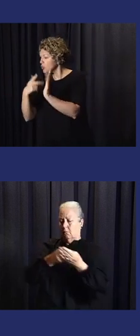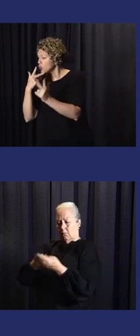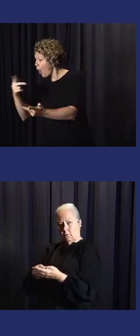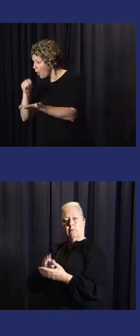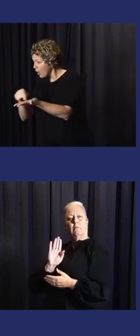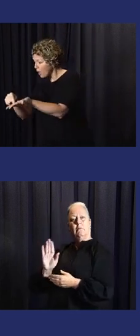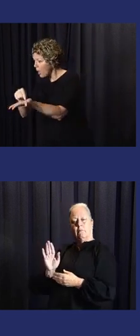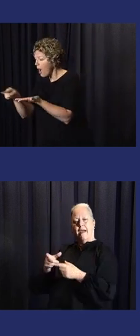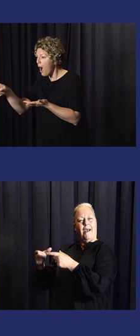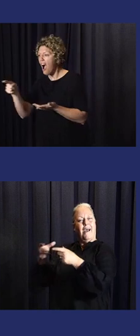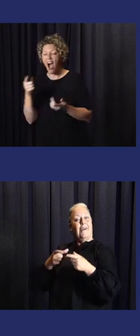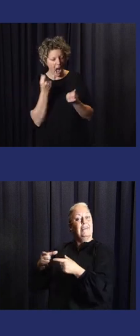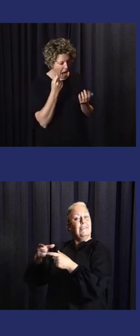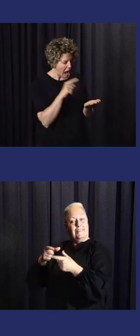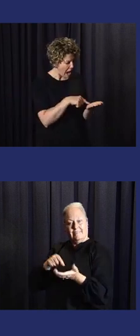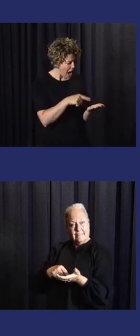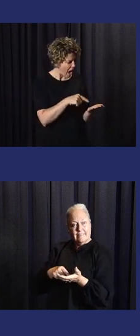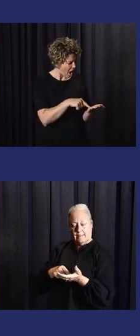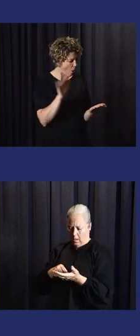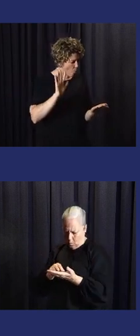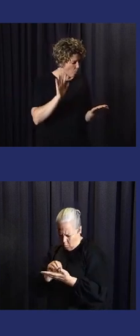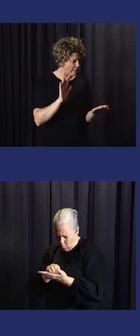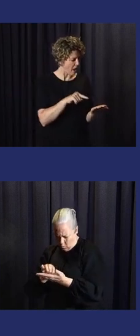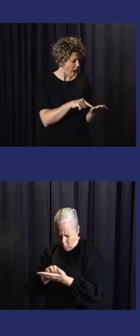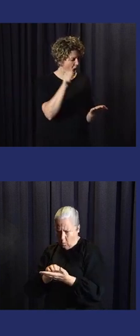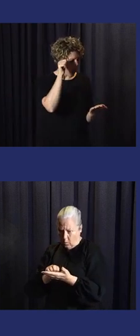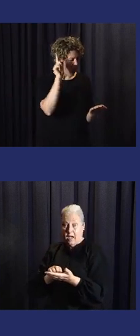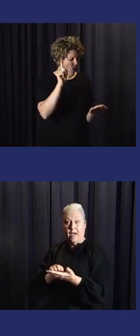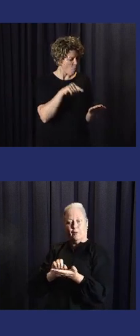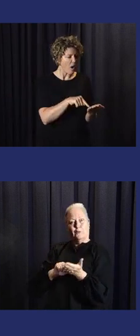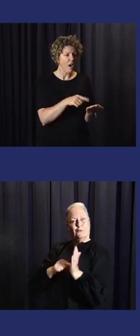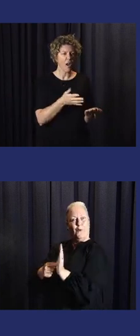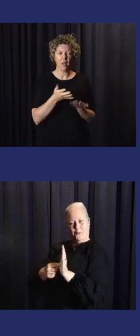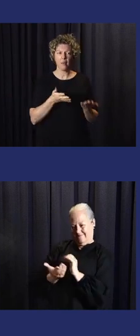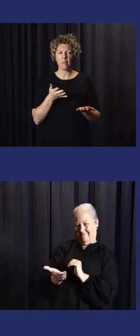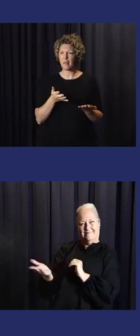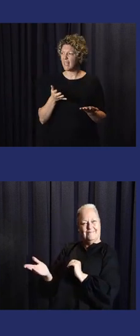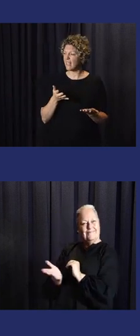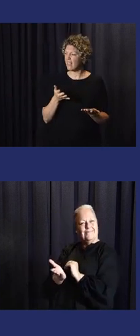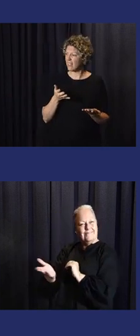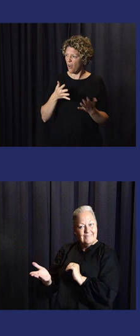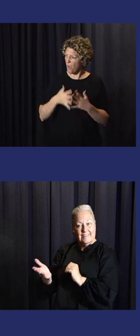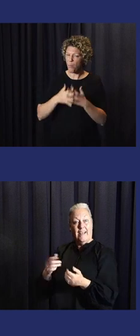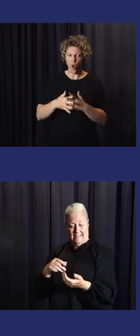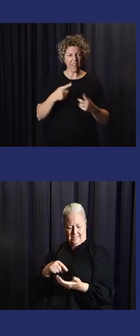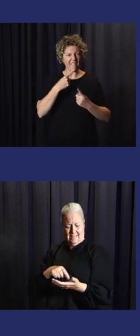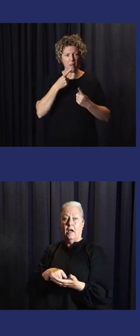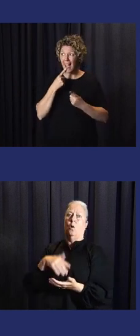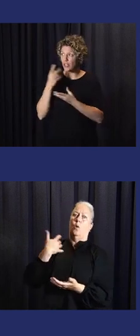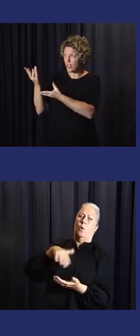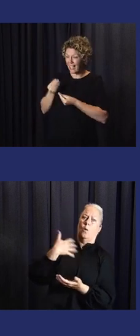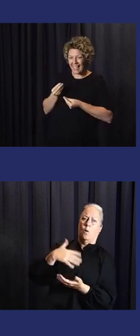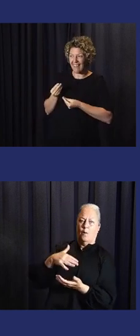to remote communities on our second main island and were able to utilize it and show